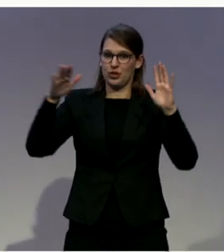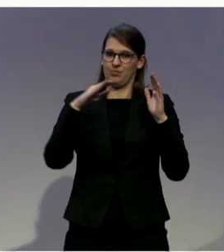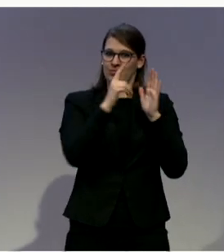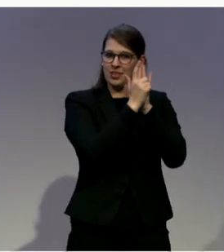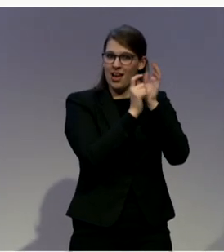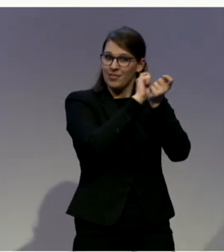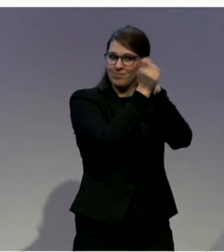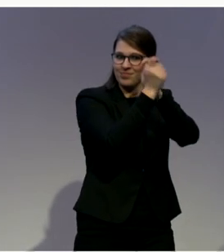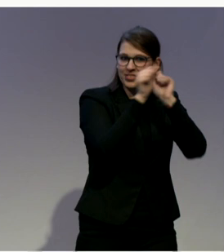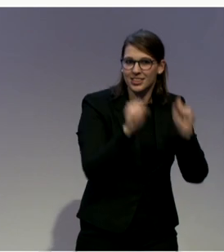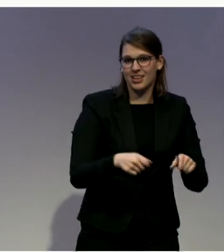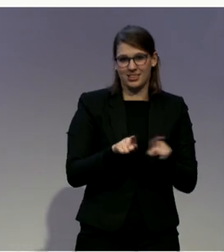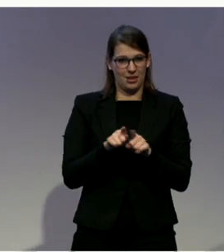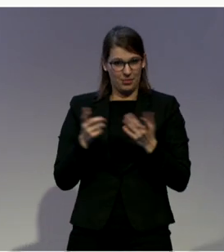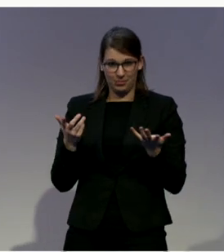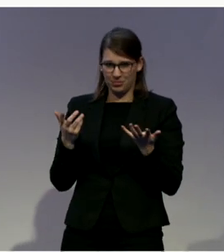Does that answer the question?